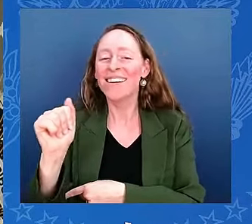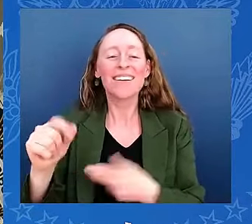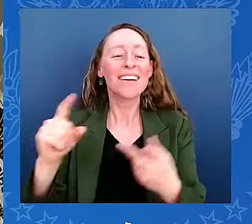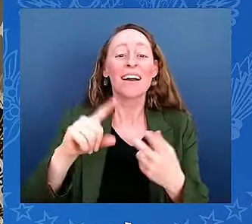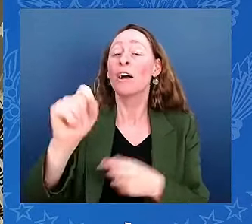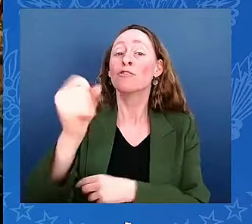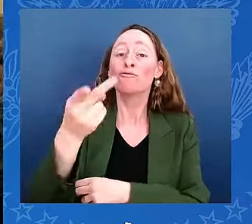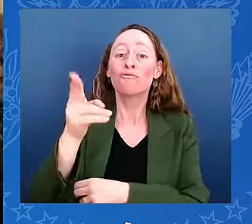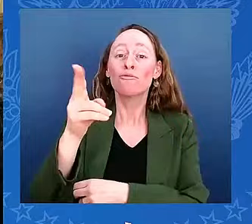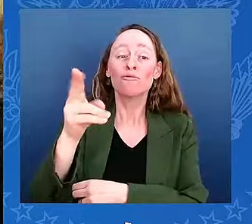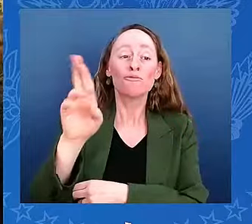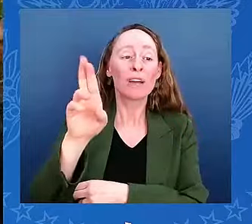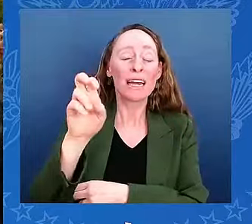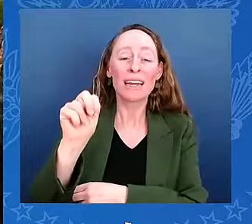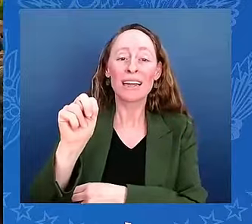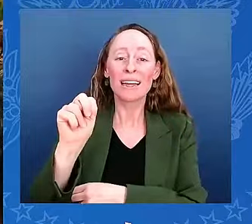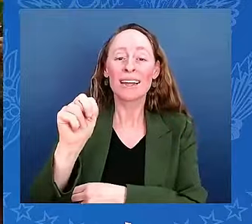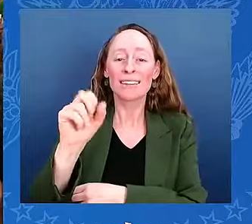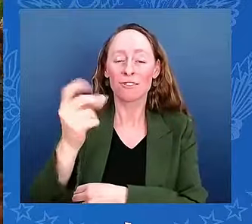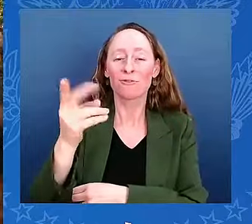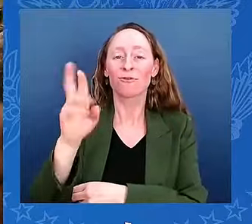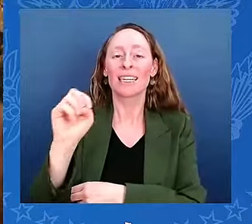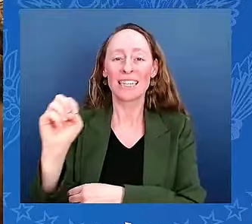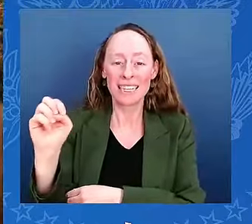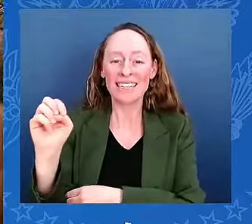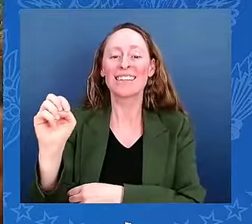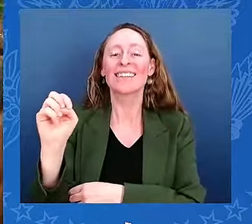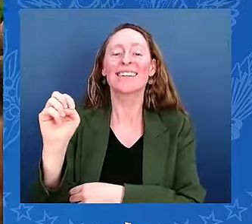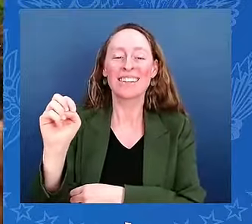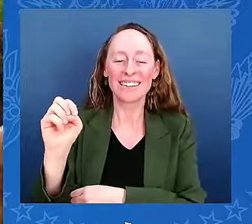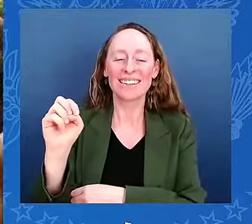All right. By the way, are your kids there, Ro?